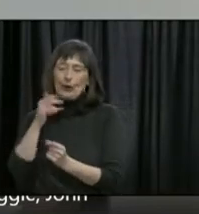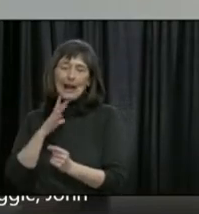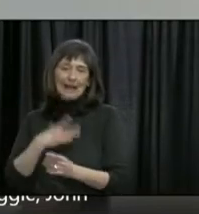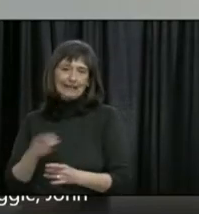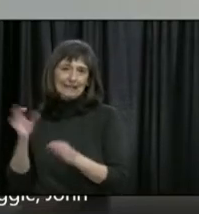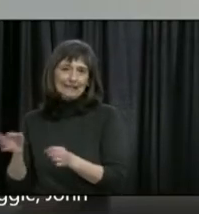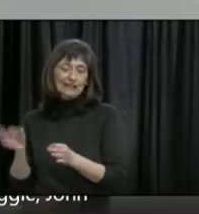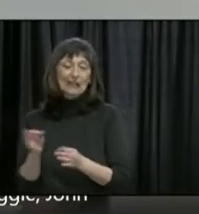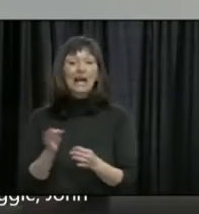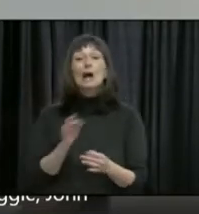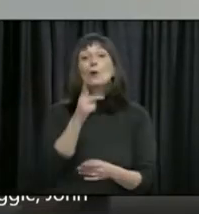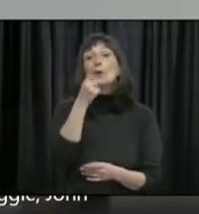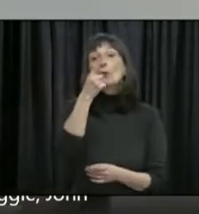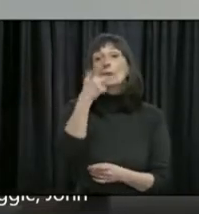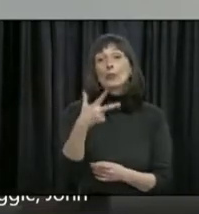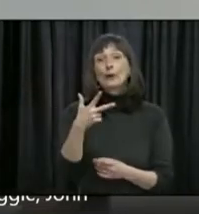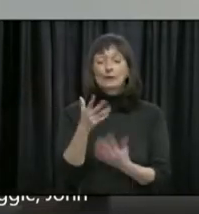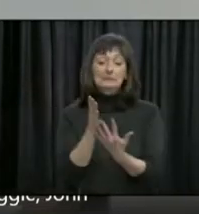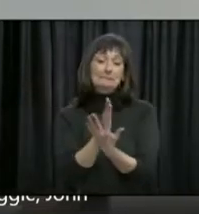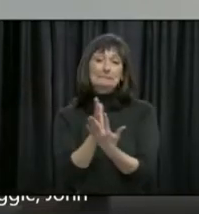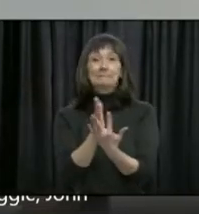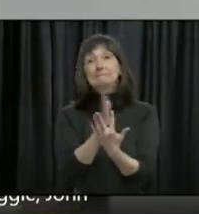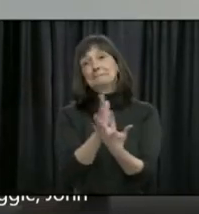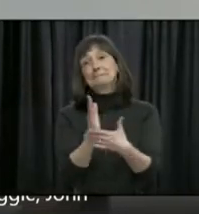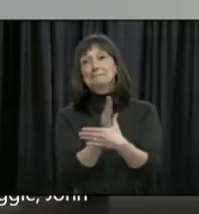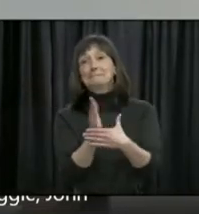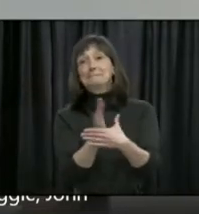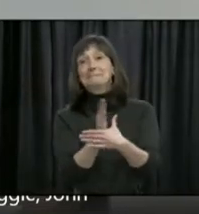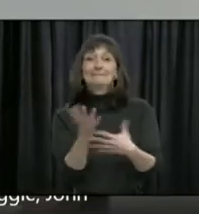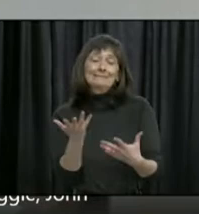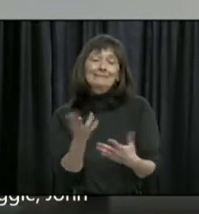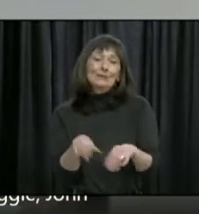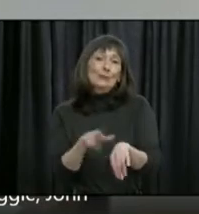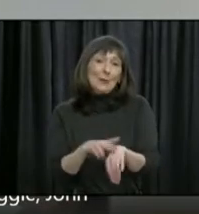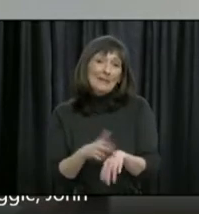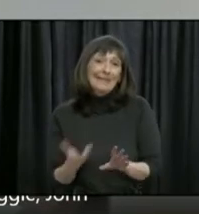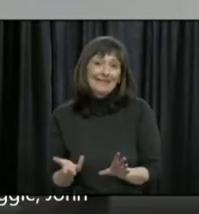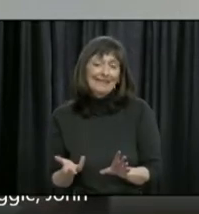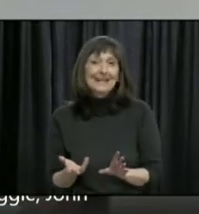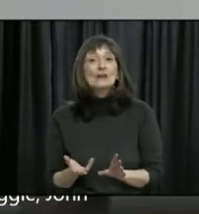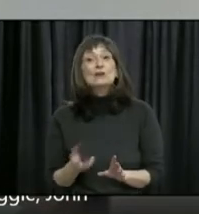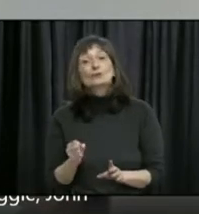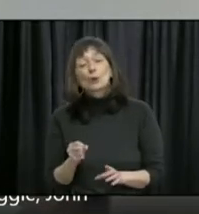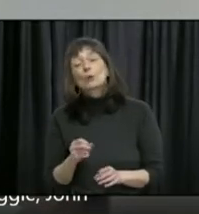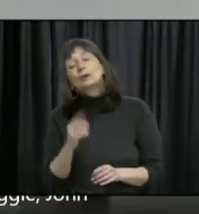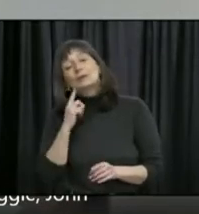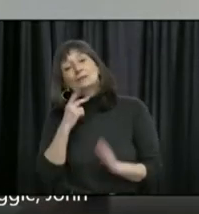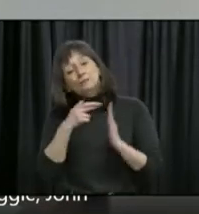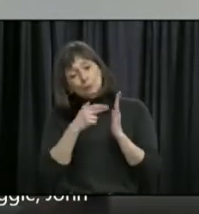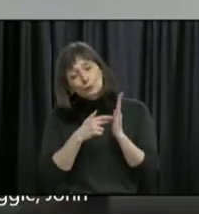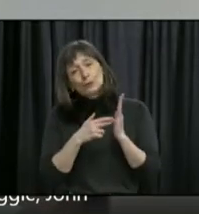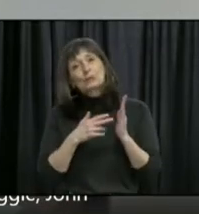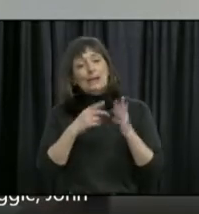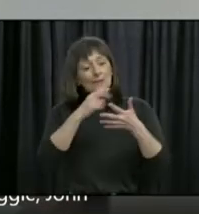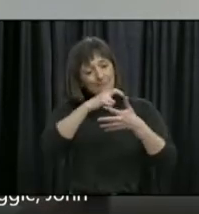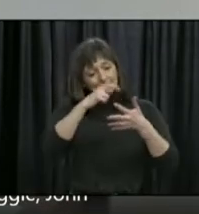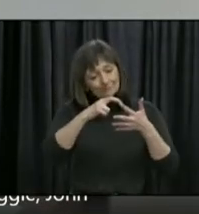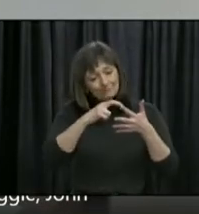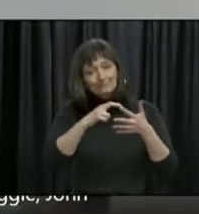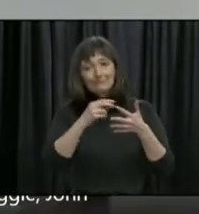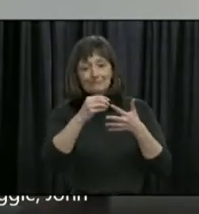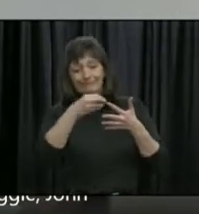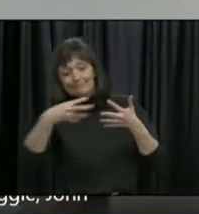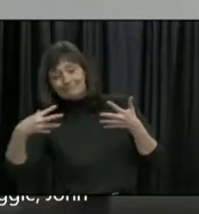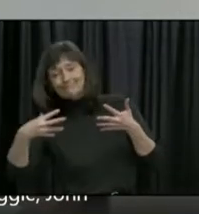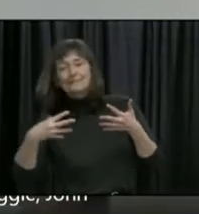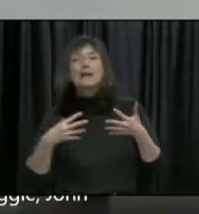So I would encourage people to think carefully about how they wish to proceed in the light of the guidelines that Dr. Fitzgerald